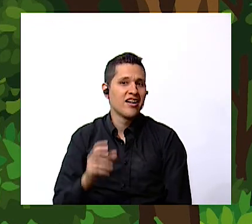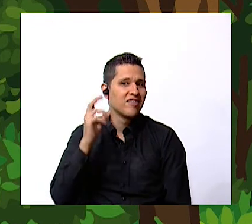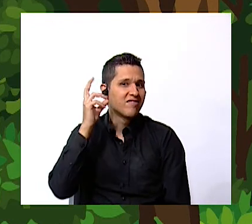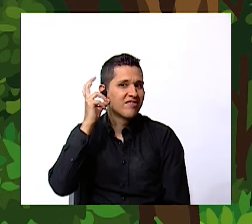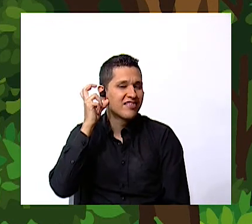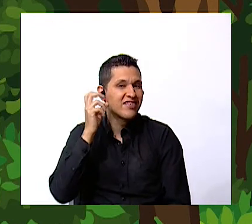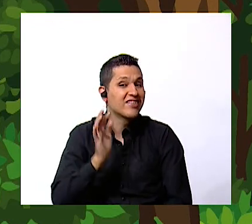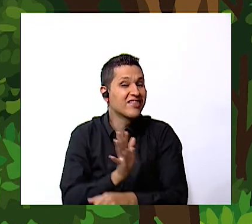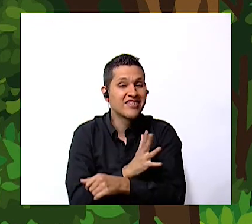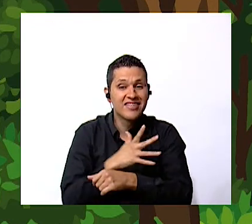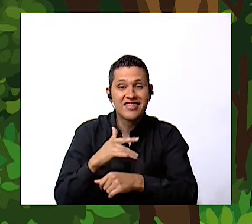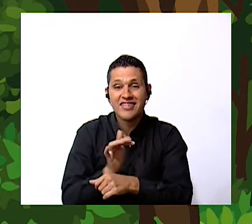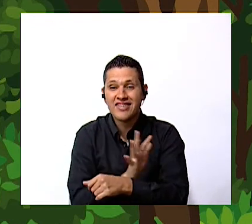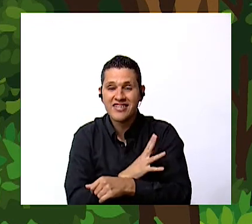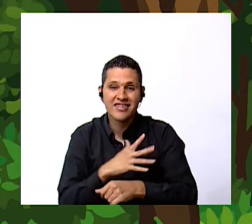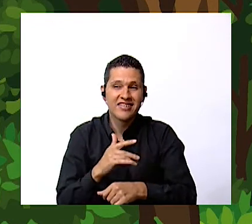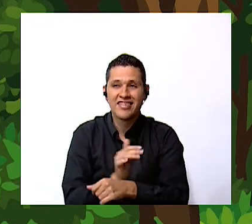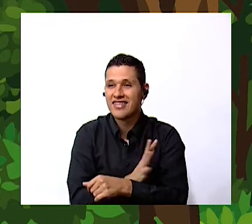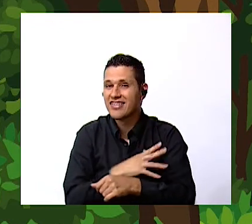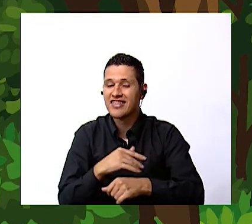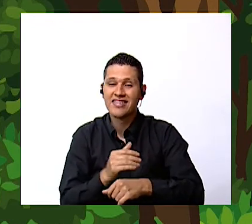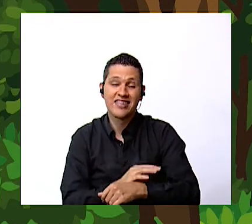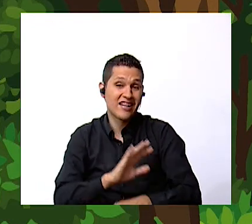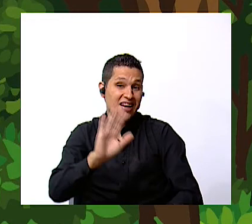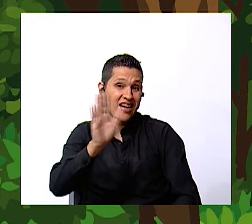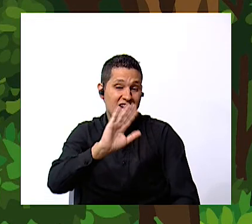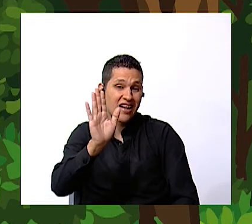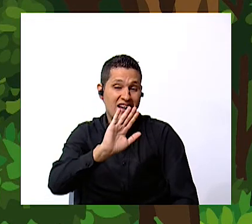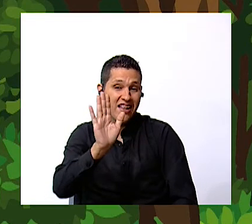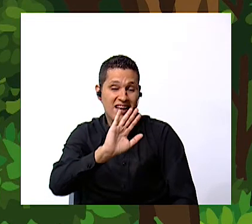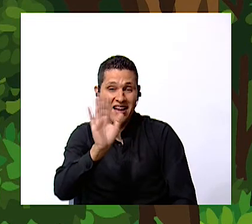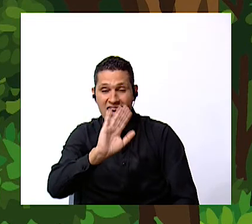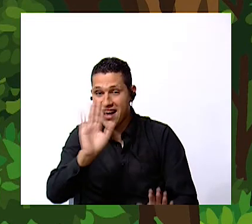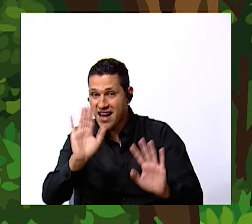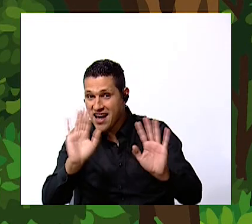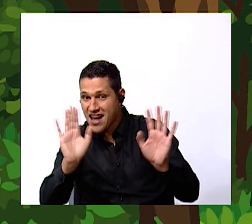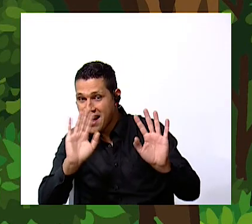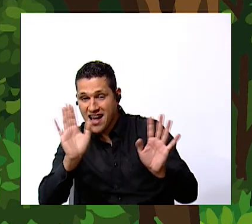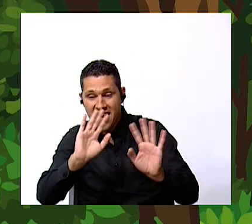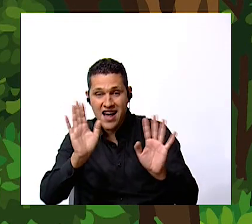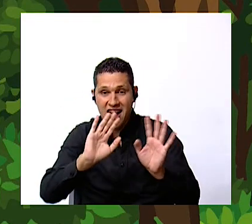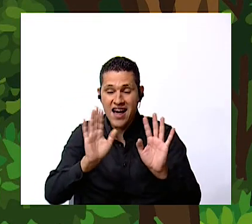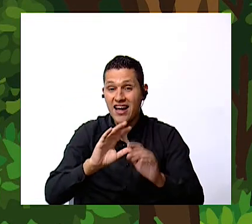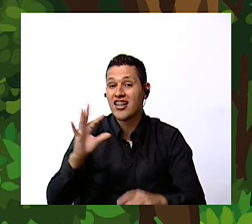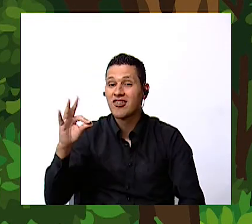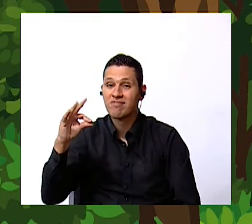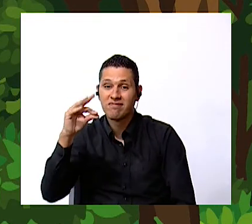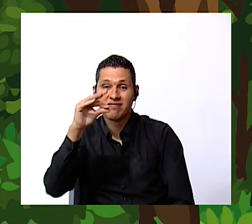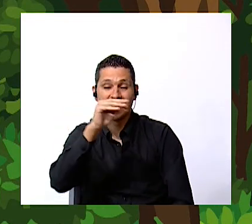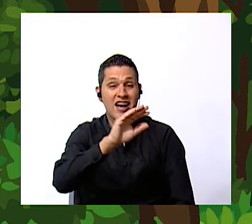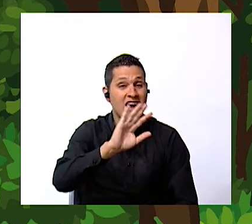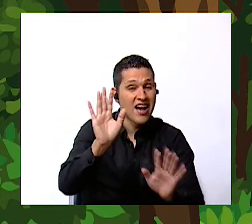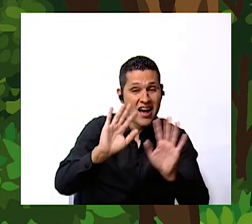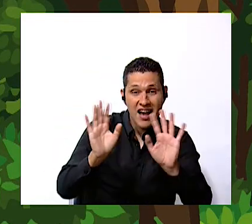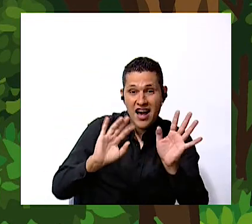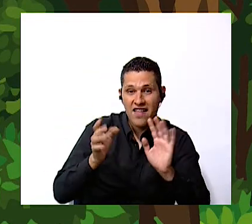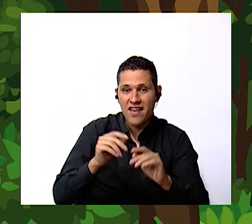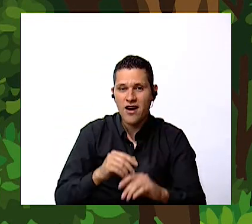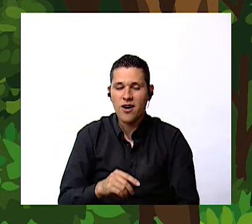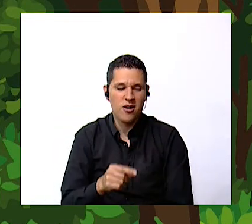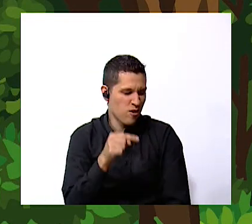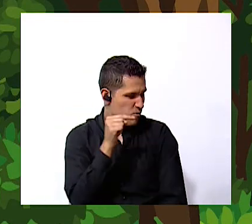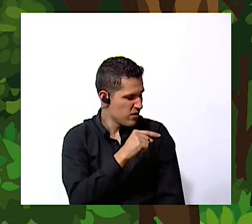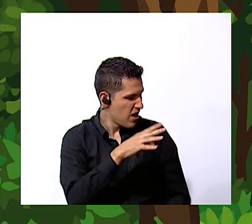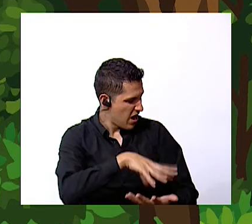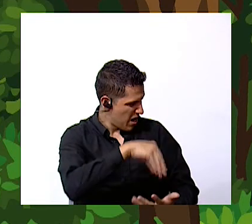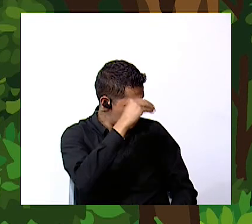bye bye butterfly see you later alligator so maria what did you learn today well